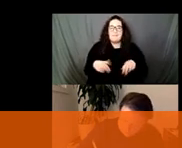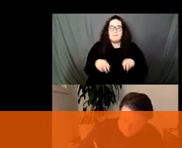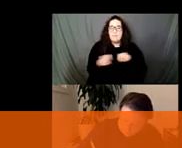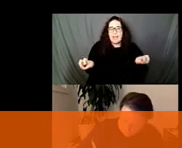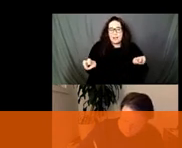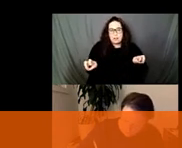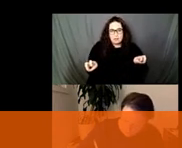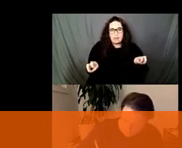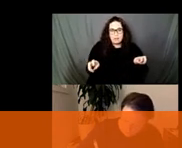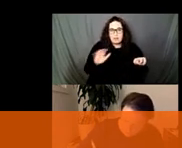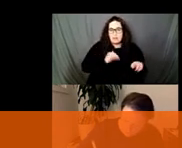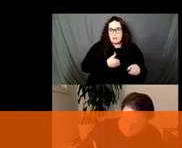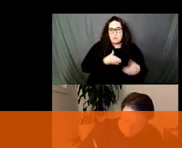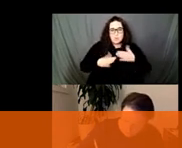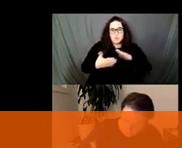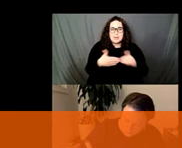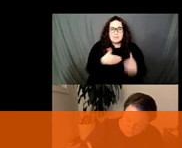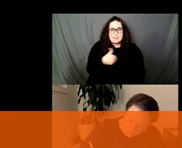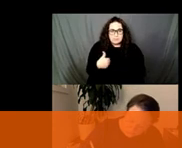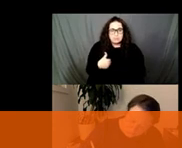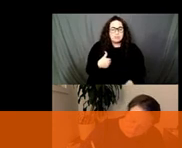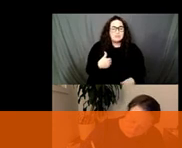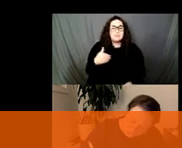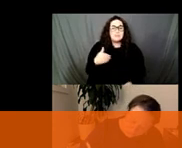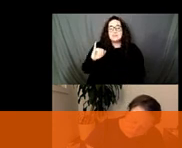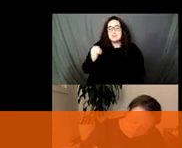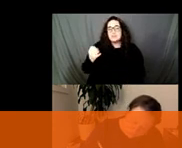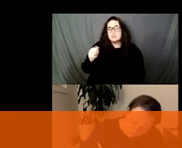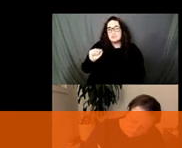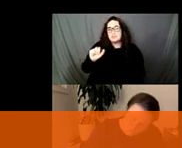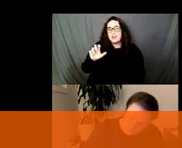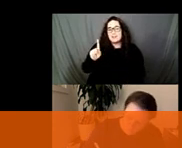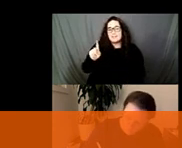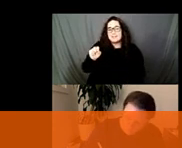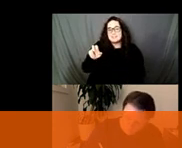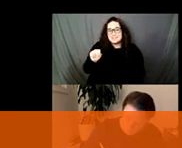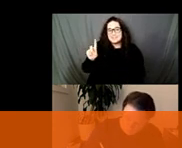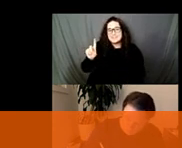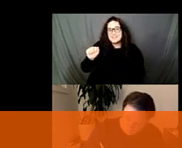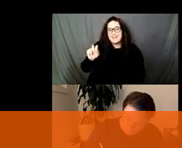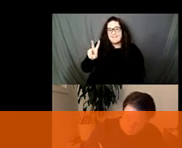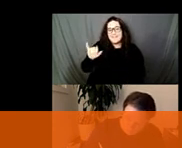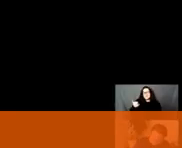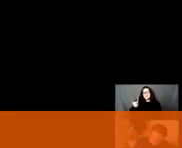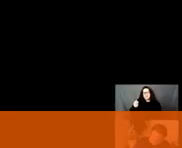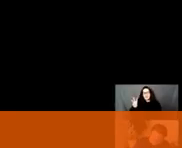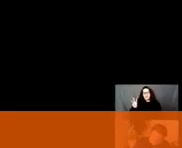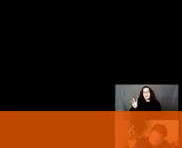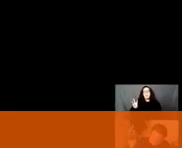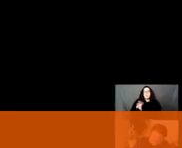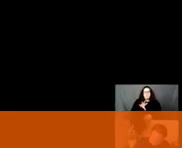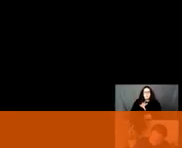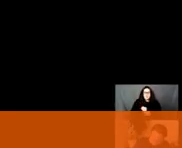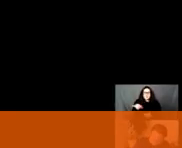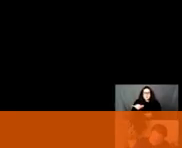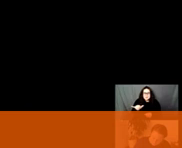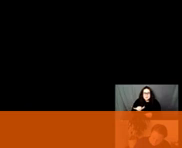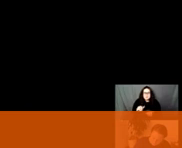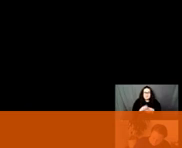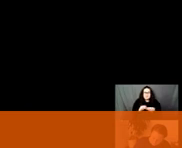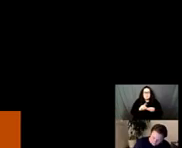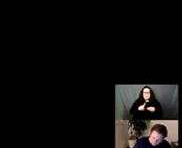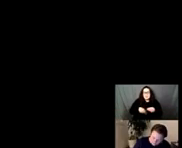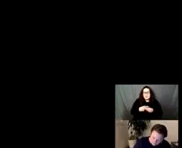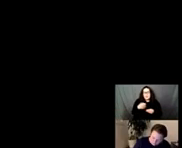and also invited jackson david out to come and share his perspectives on fgt as well so